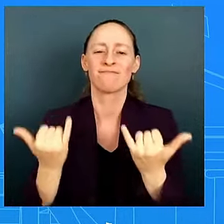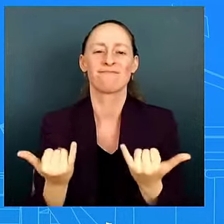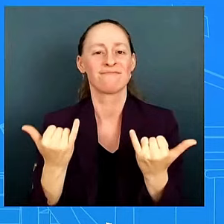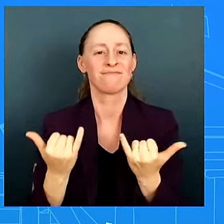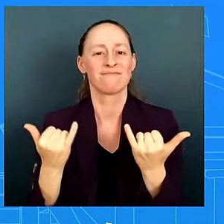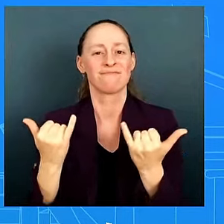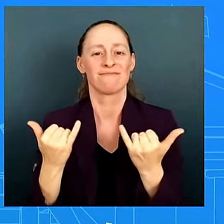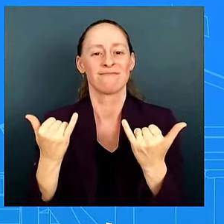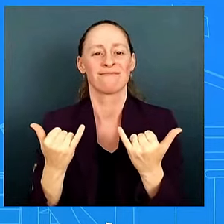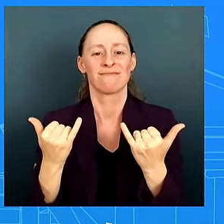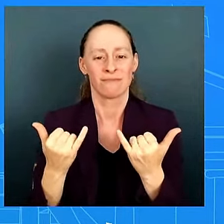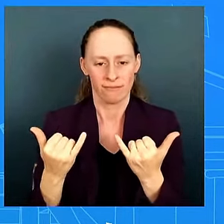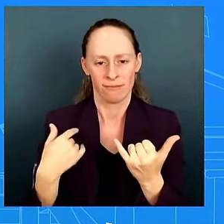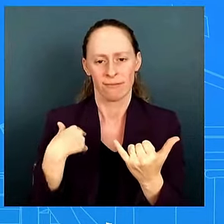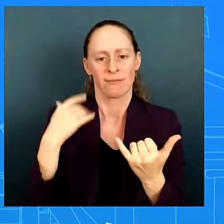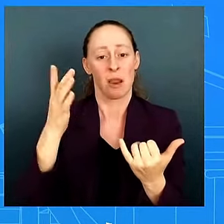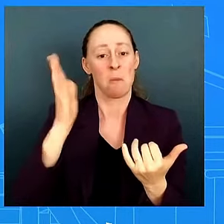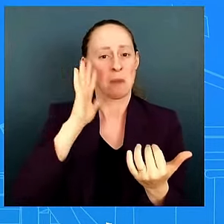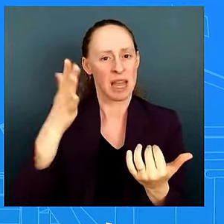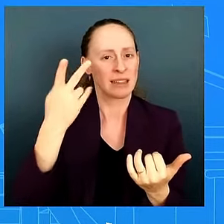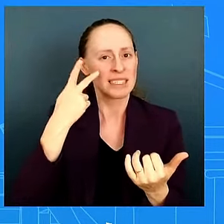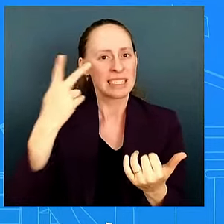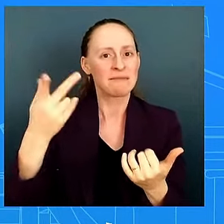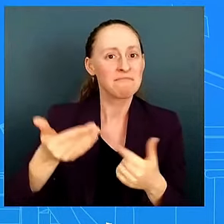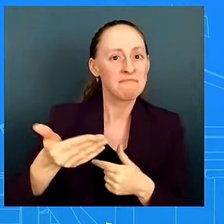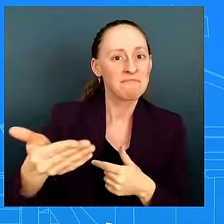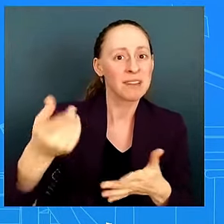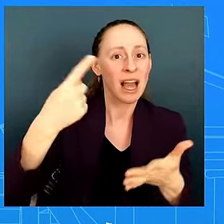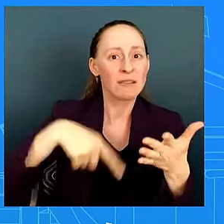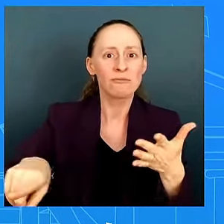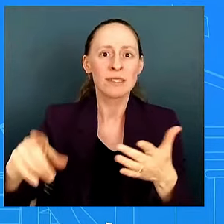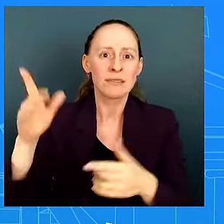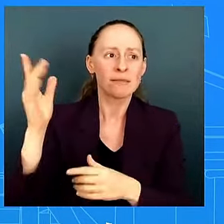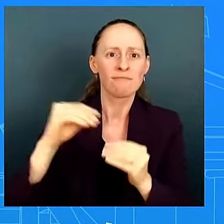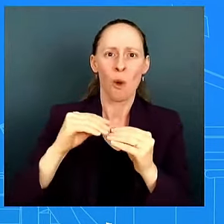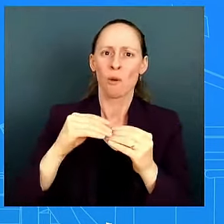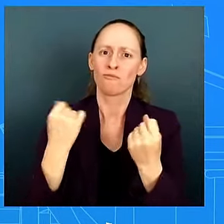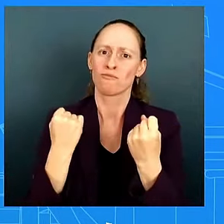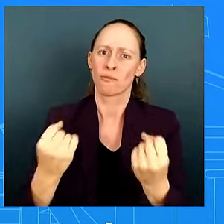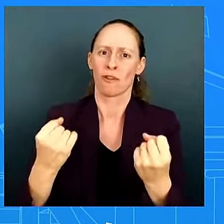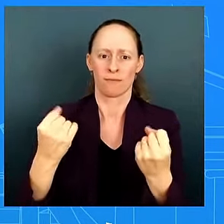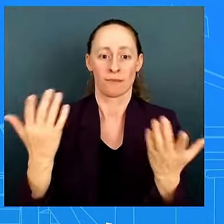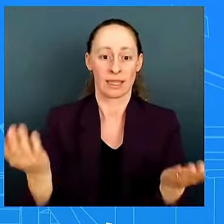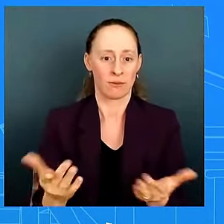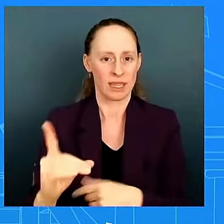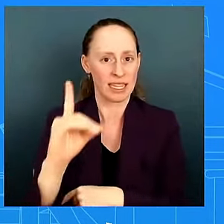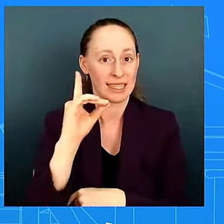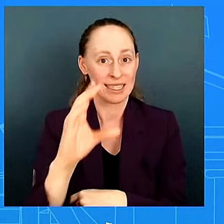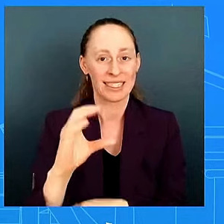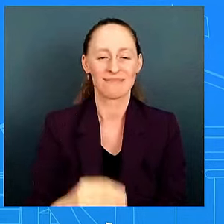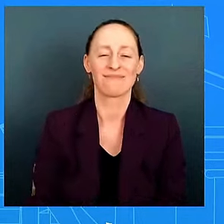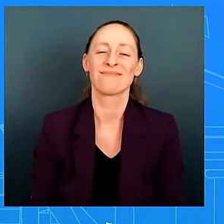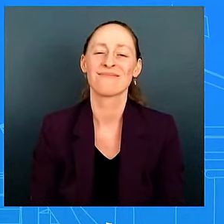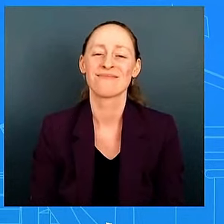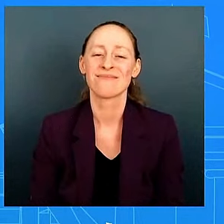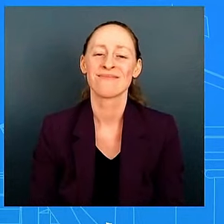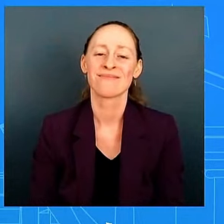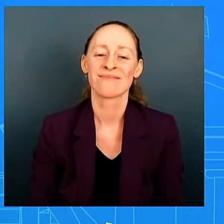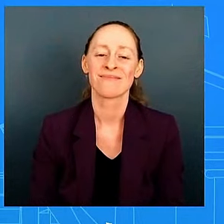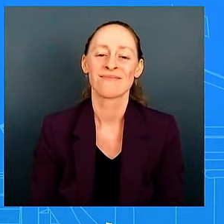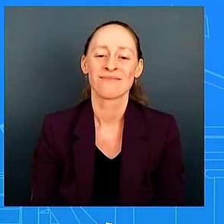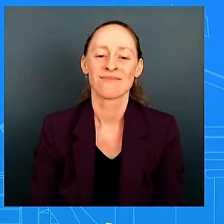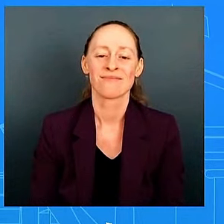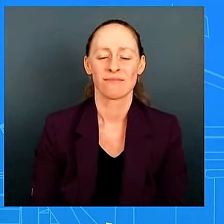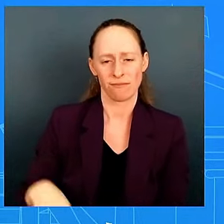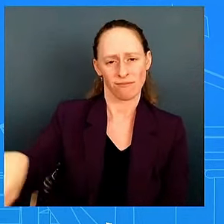uh right here in washington dc and i think i i i would uh i think you all would agree that the president played a very very very